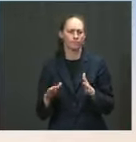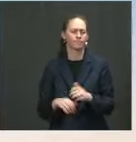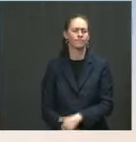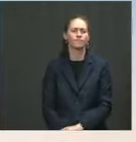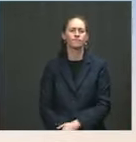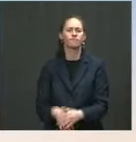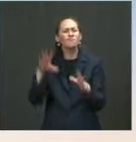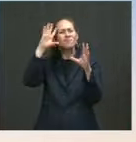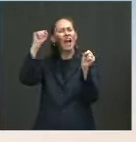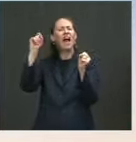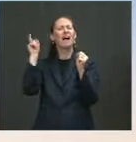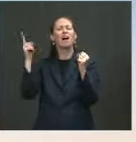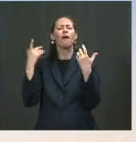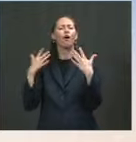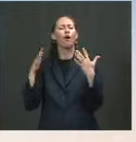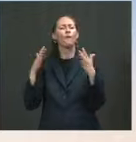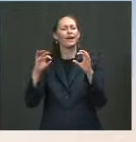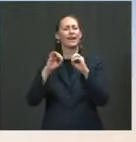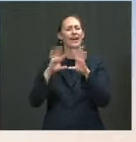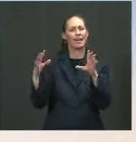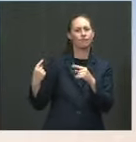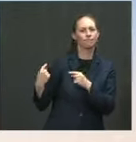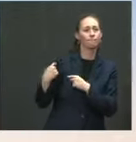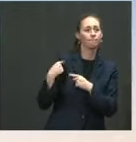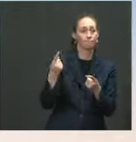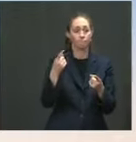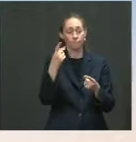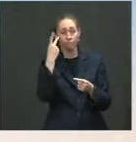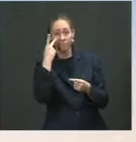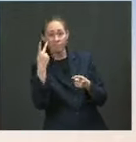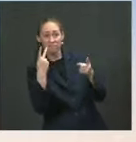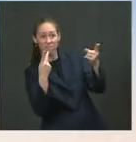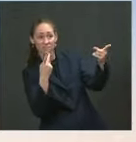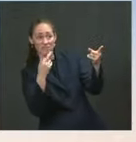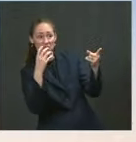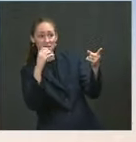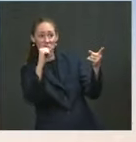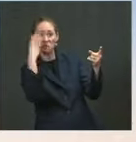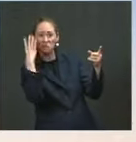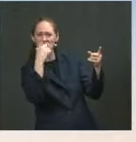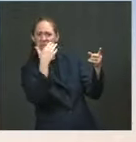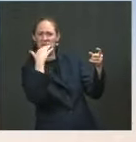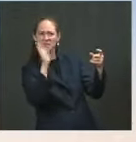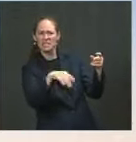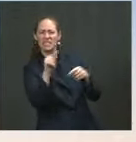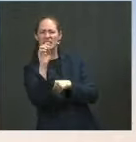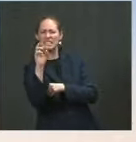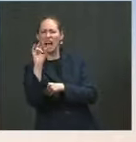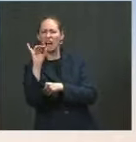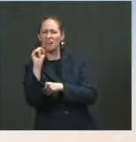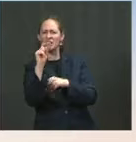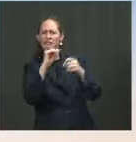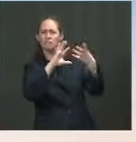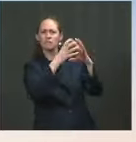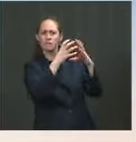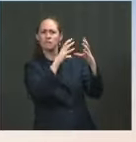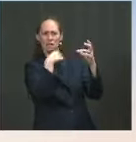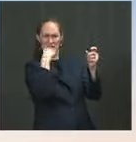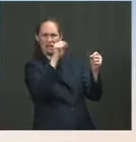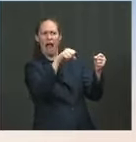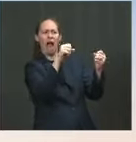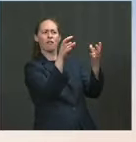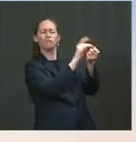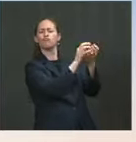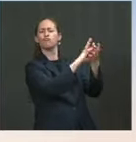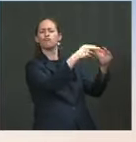where we can suppress that terrorism threat without keeping thousands or tens of thousands of troops on the ground in a country. We have